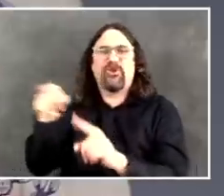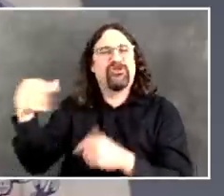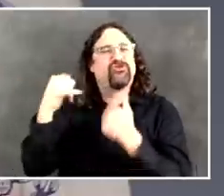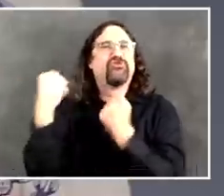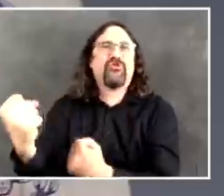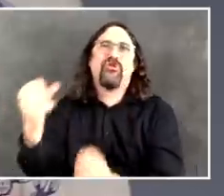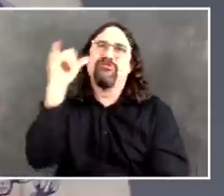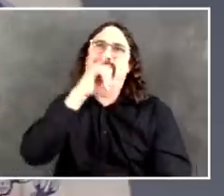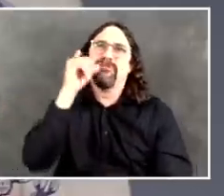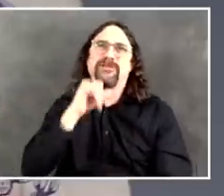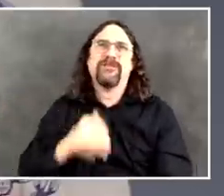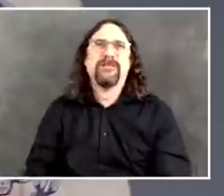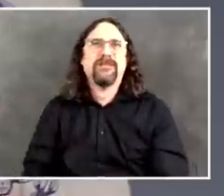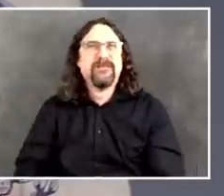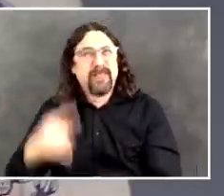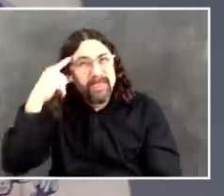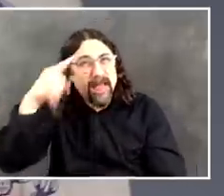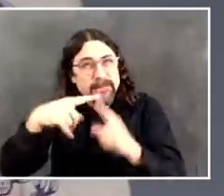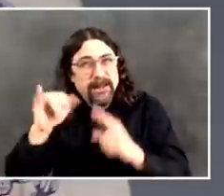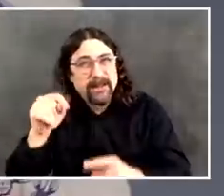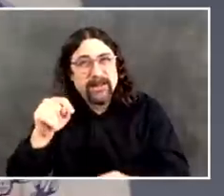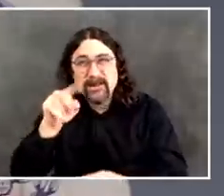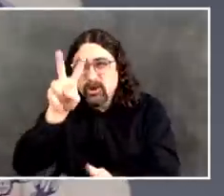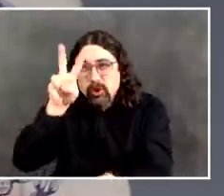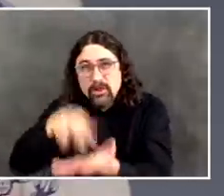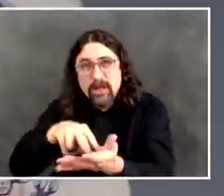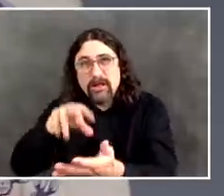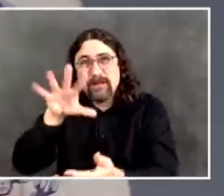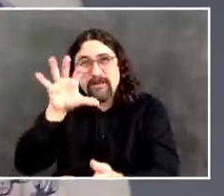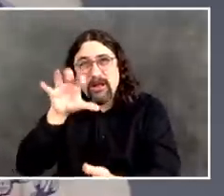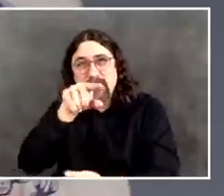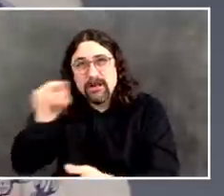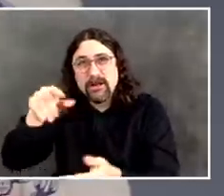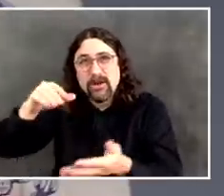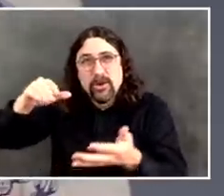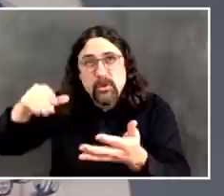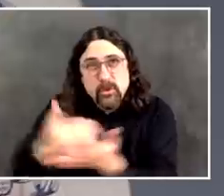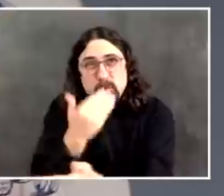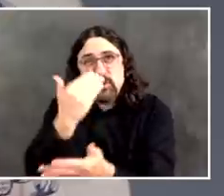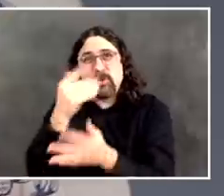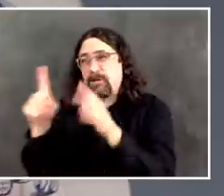cases, we would have been all deeply, deeply troubled.